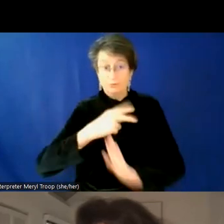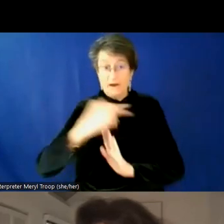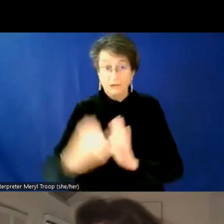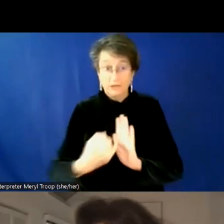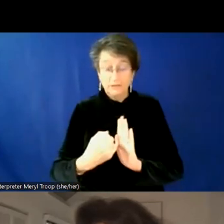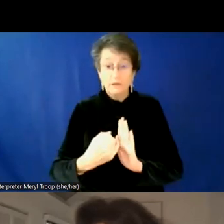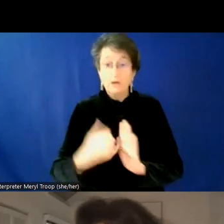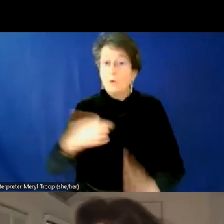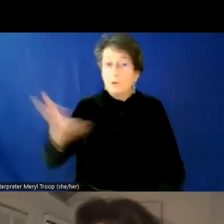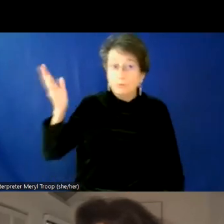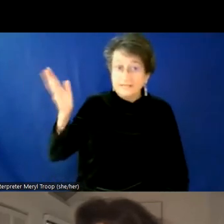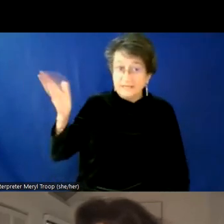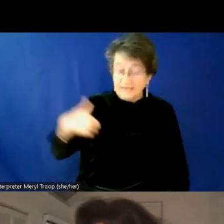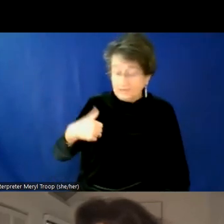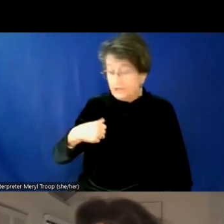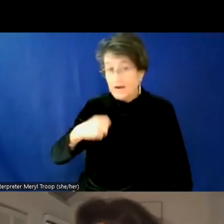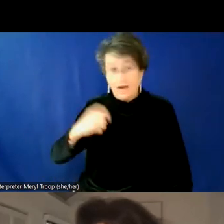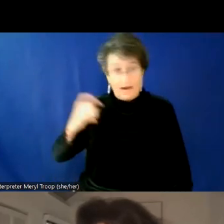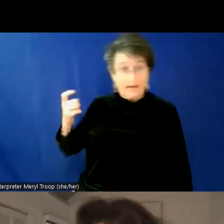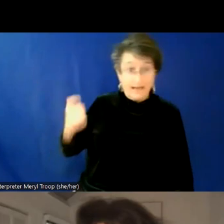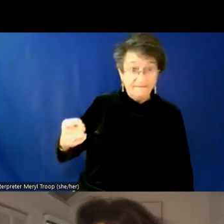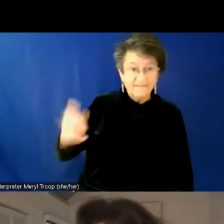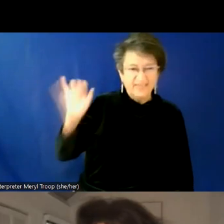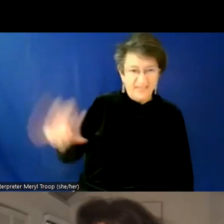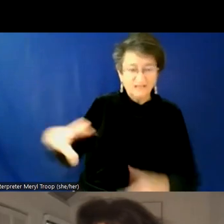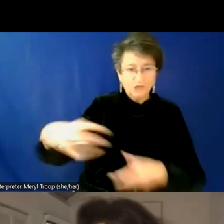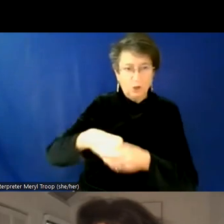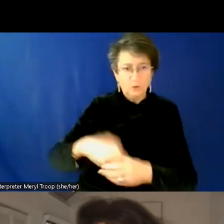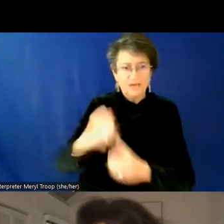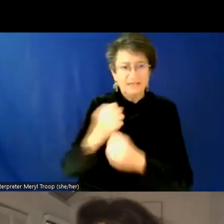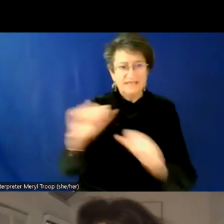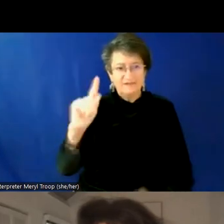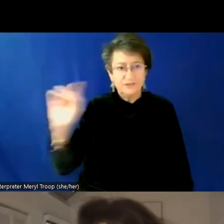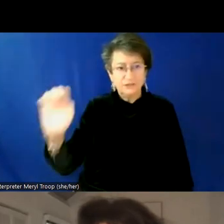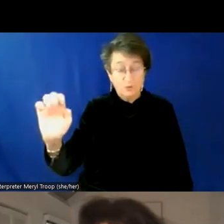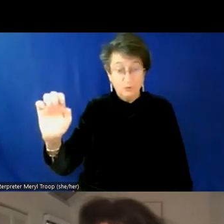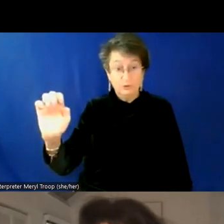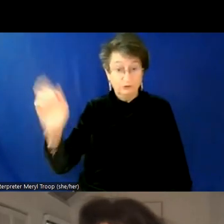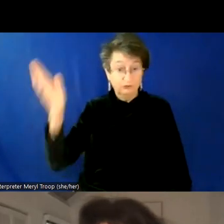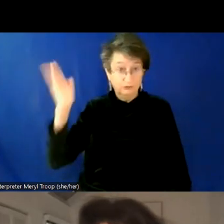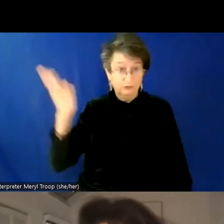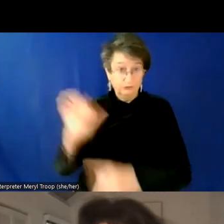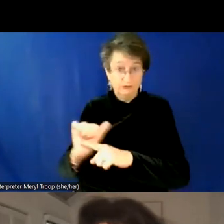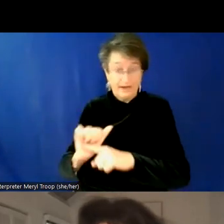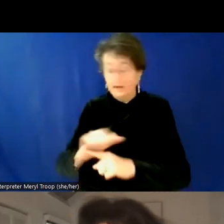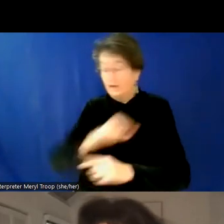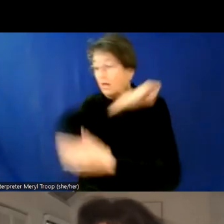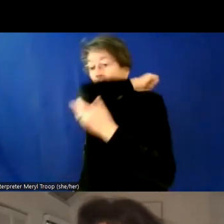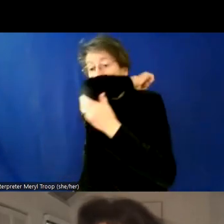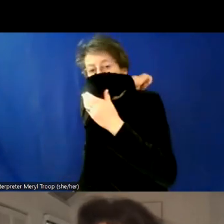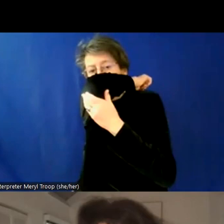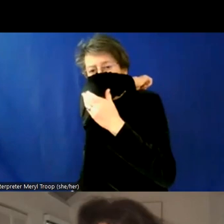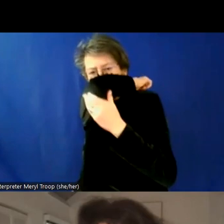of that safe zone project training. Um, you know, the, the emphasis was absolutely on, you know, gay, lesbian, bisexual,